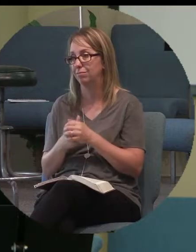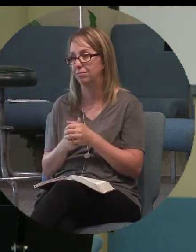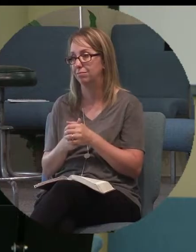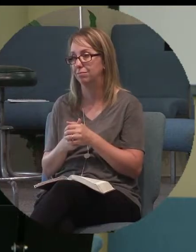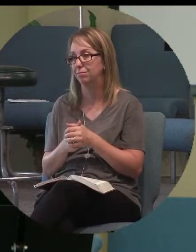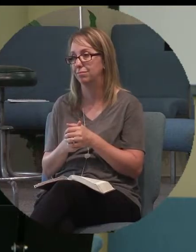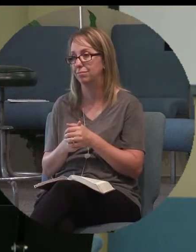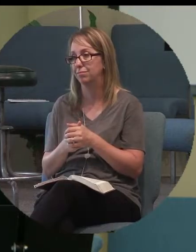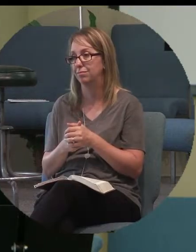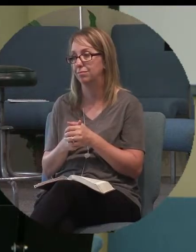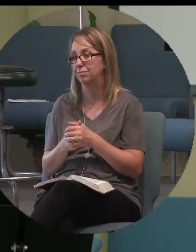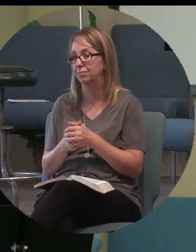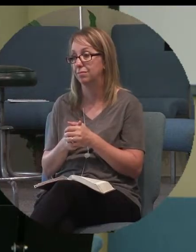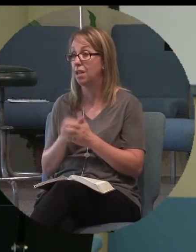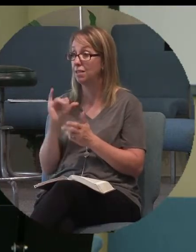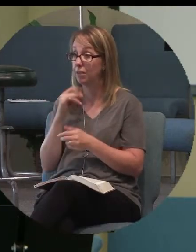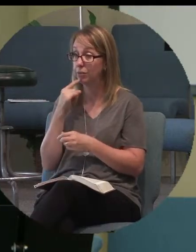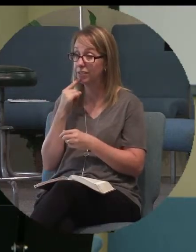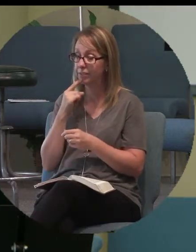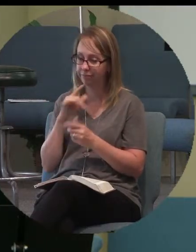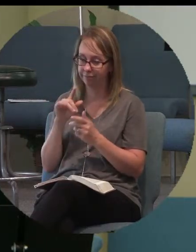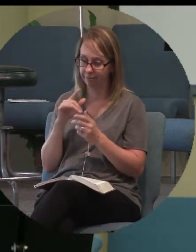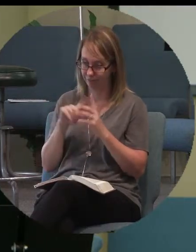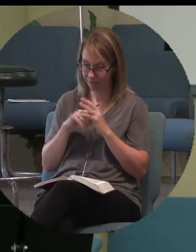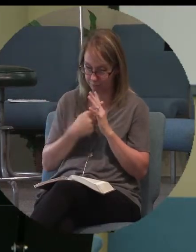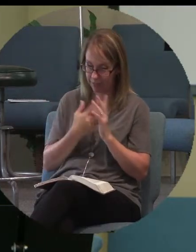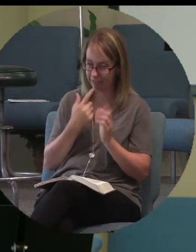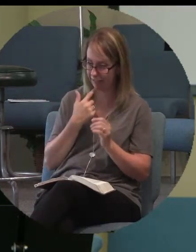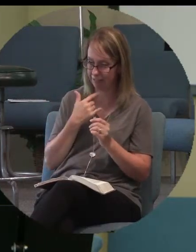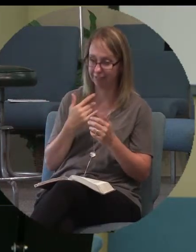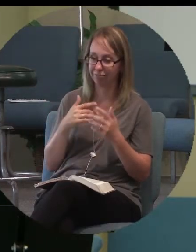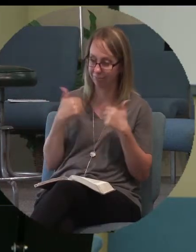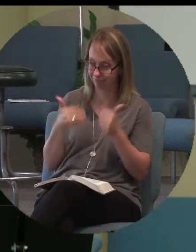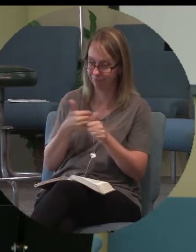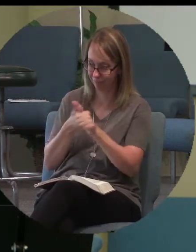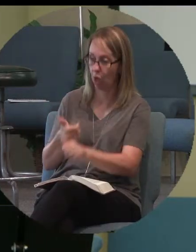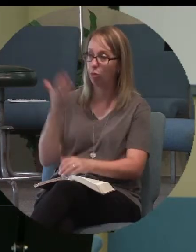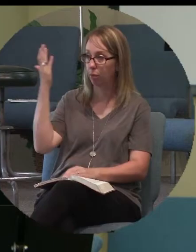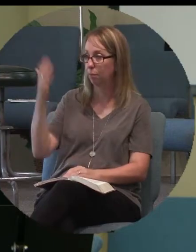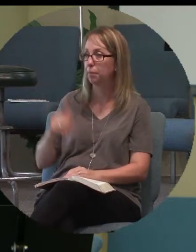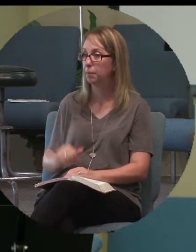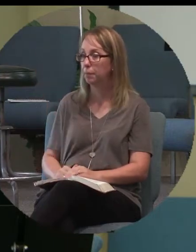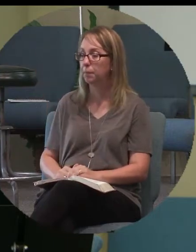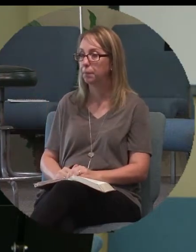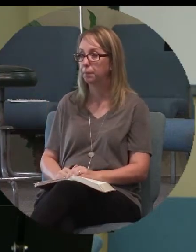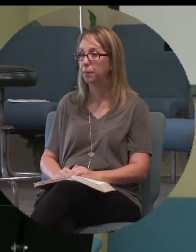Just as we said from the beginning of this, just follow me, he says. Just follow me.